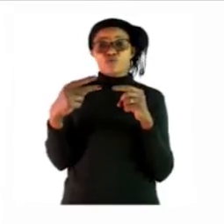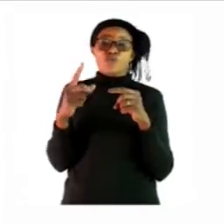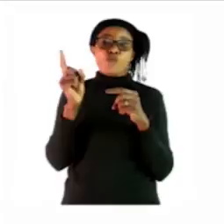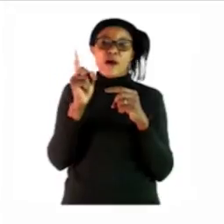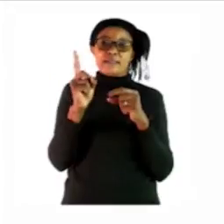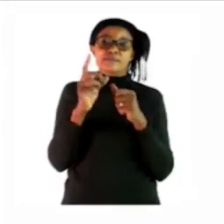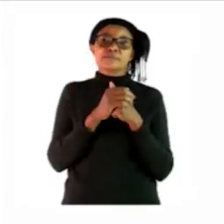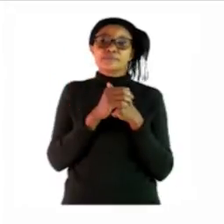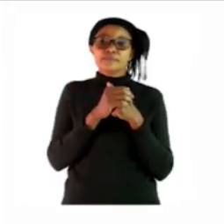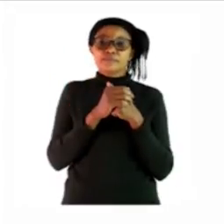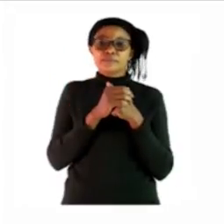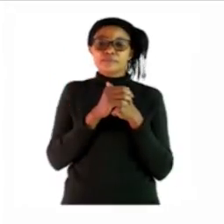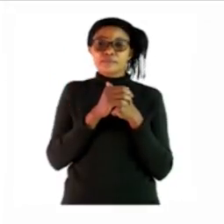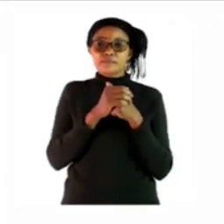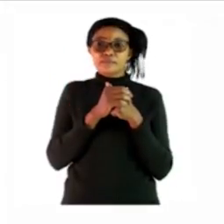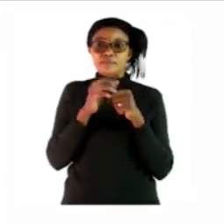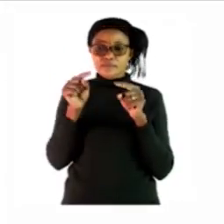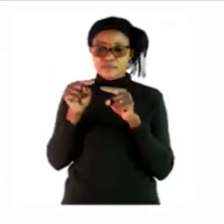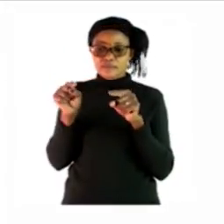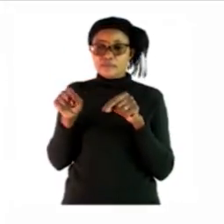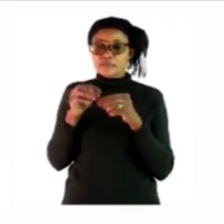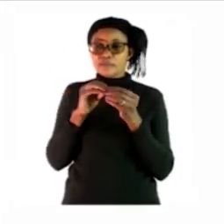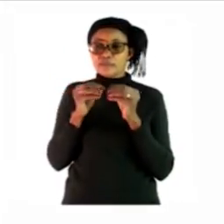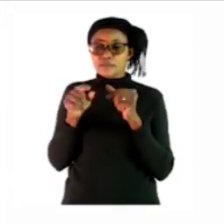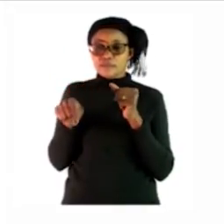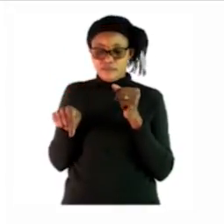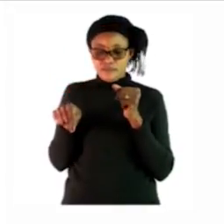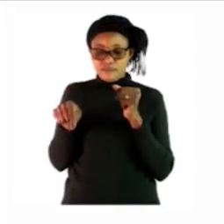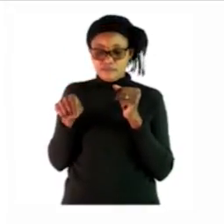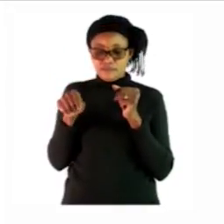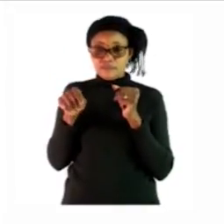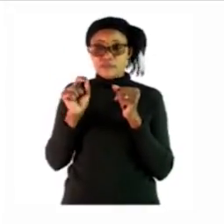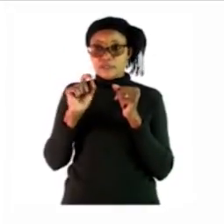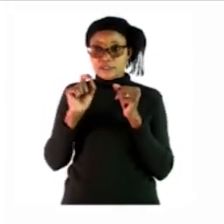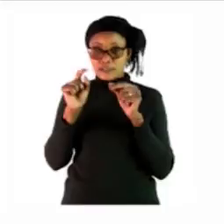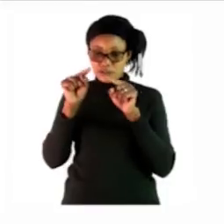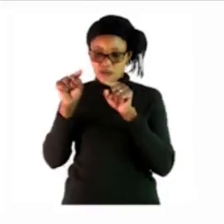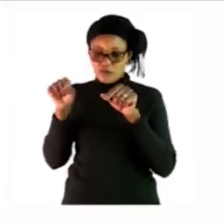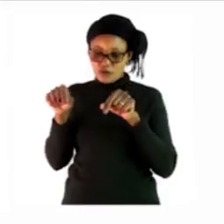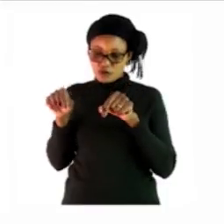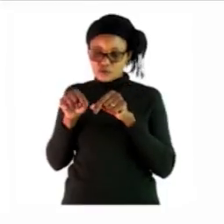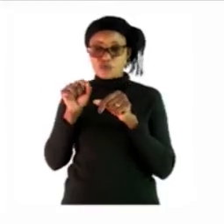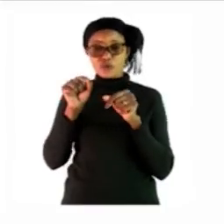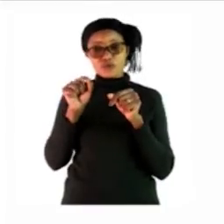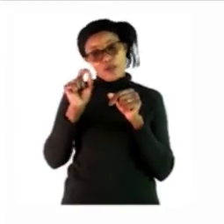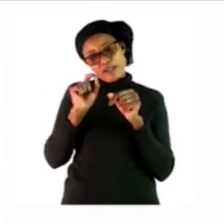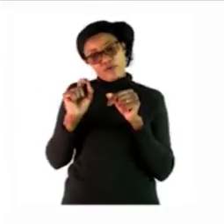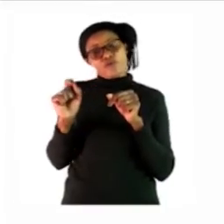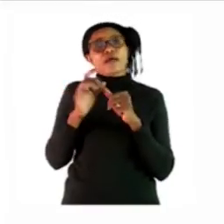okay and that amount you must write in that small square there